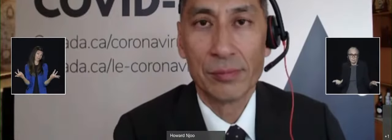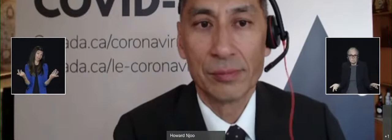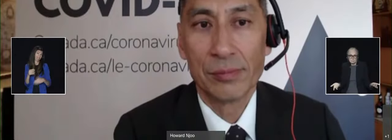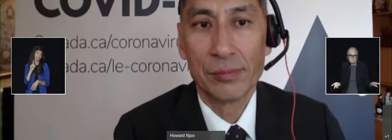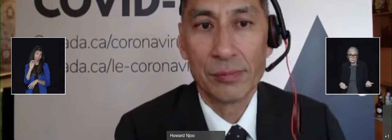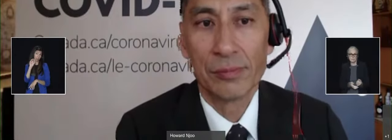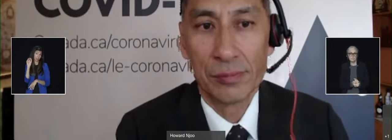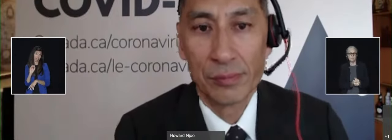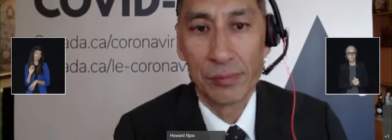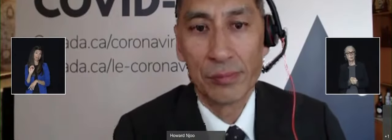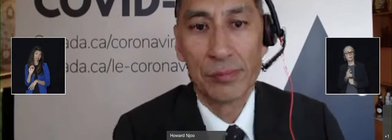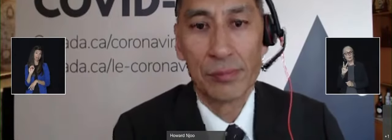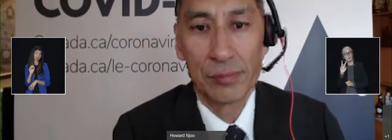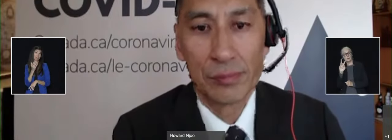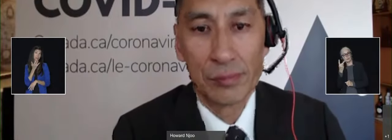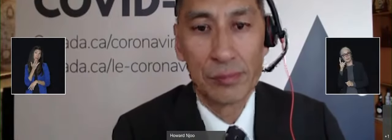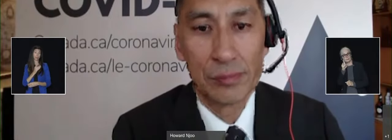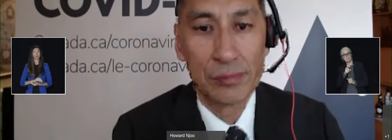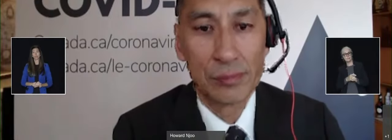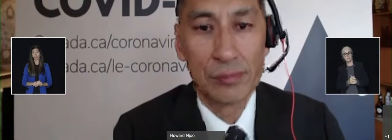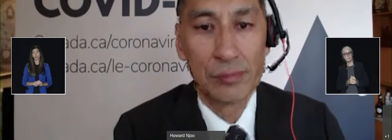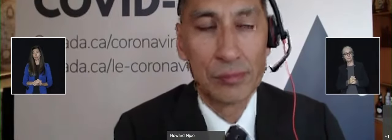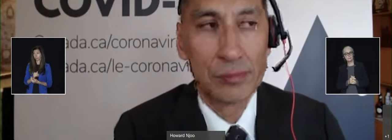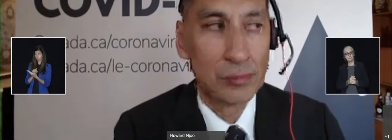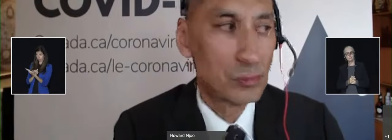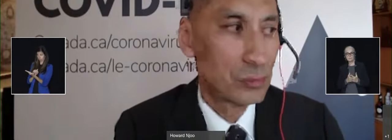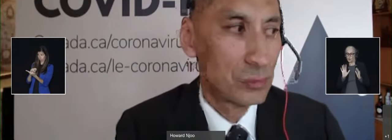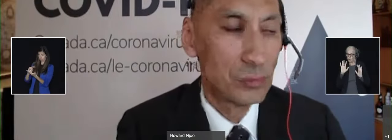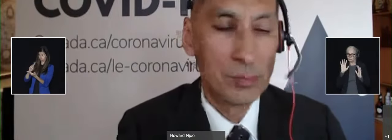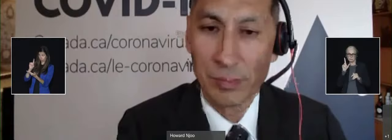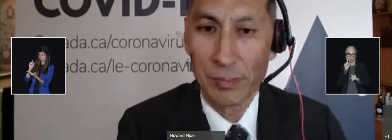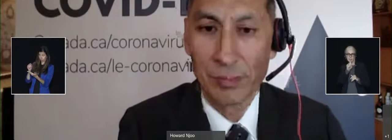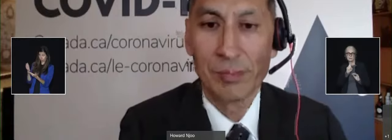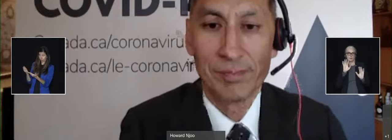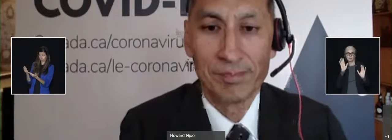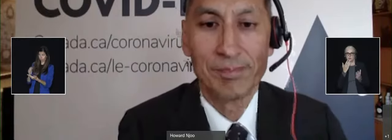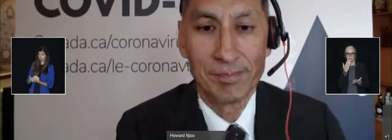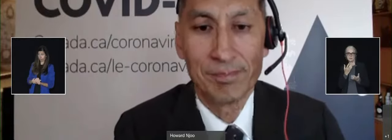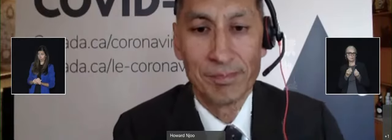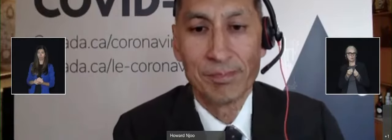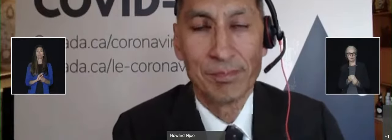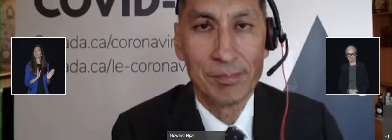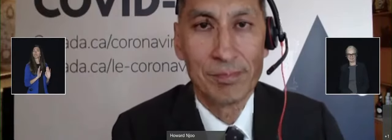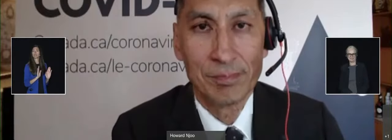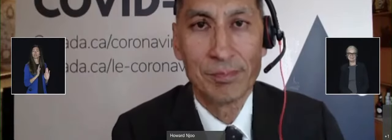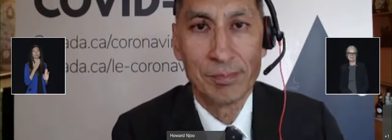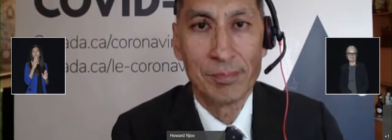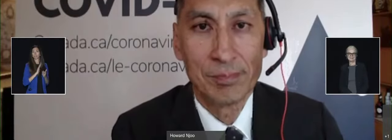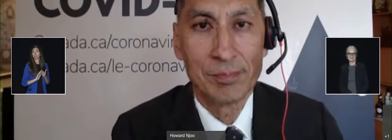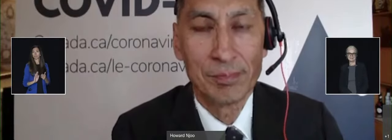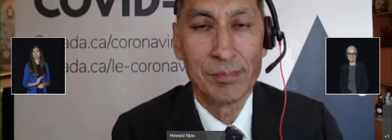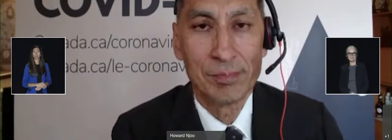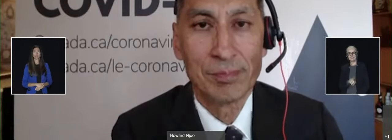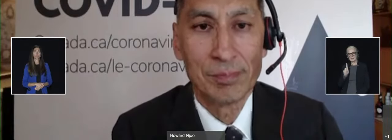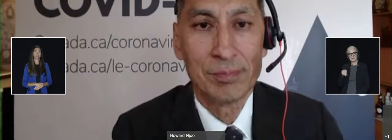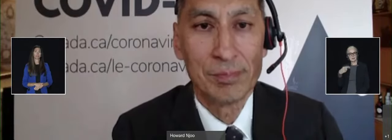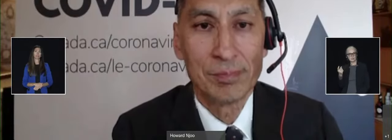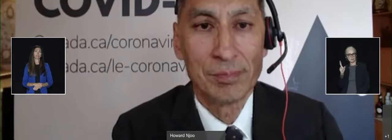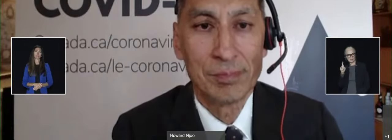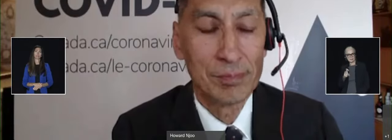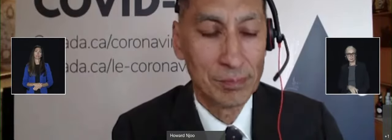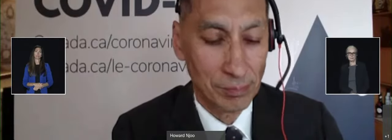Merci pour la question suivie. C'était la seule. Merci beaucoup. Parfait. Merci. Après avoir une prochaine question.